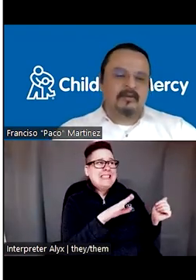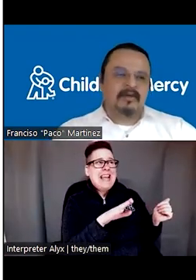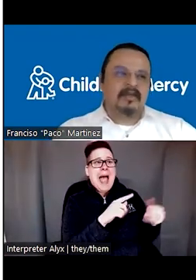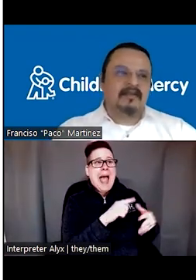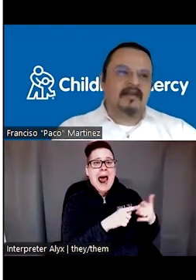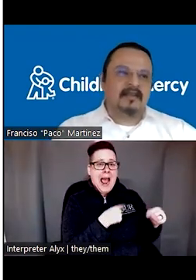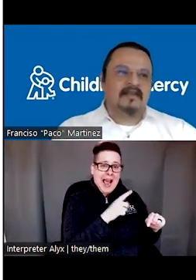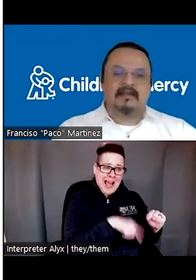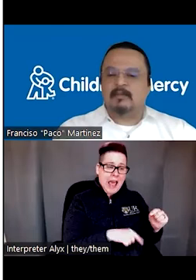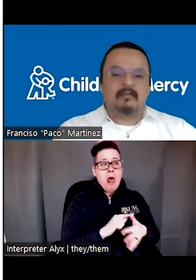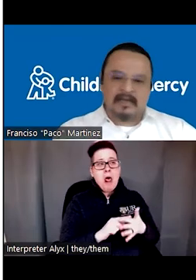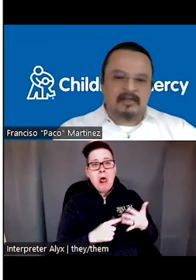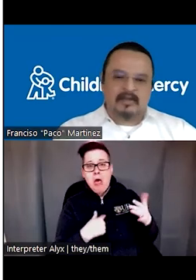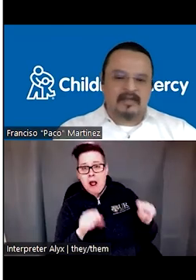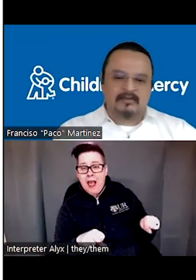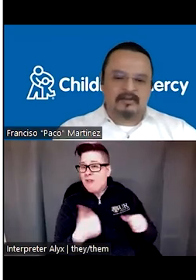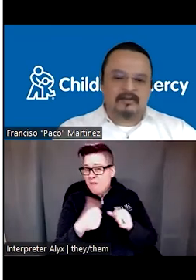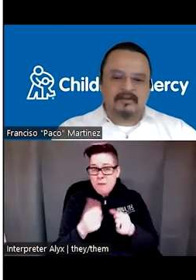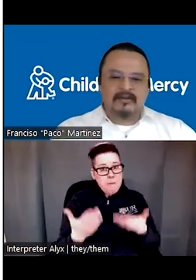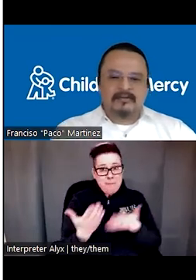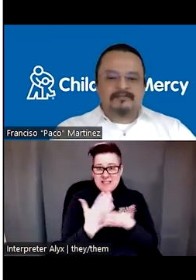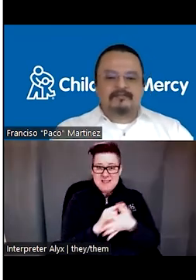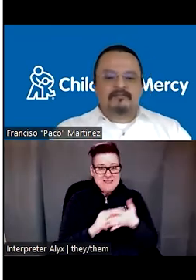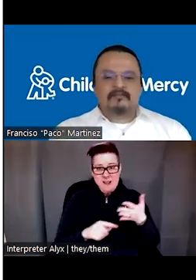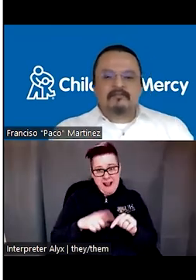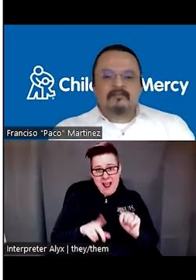also remember that there are things that they may not be able to do.